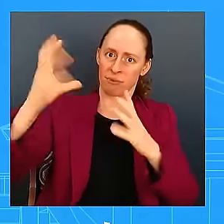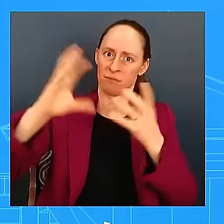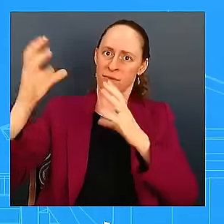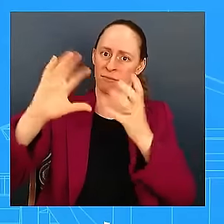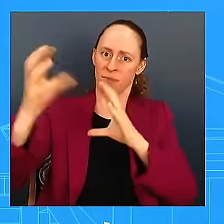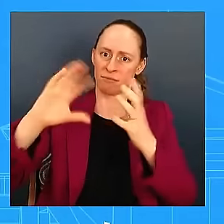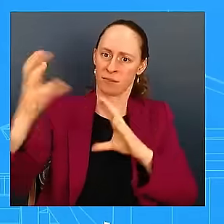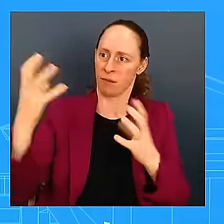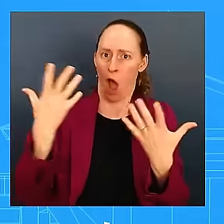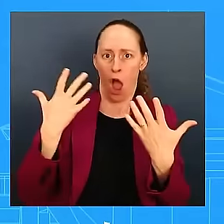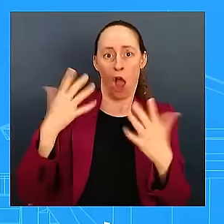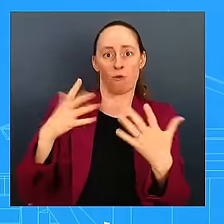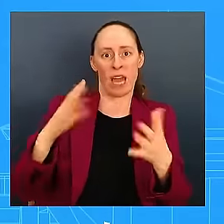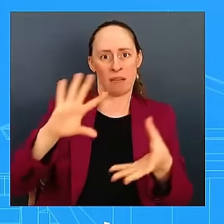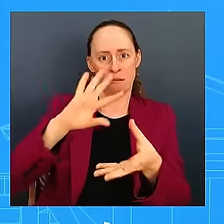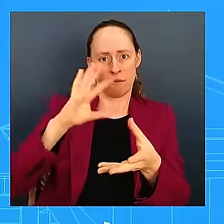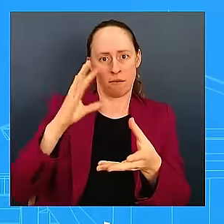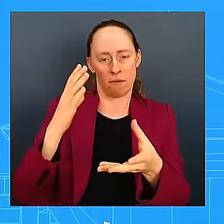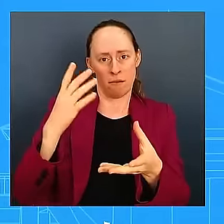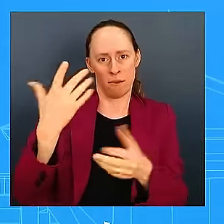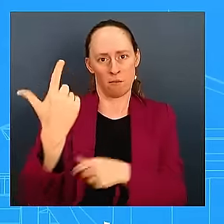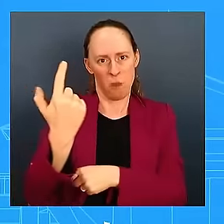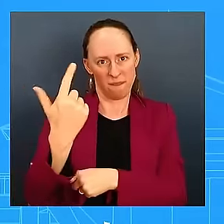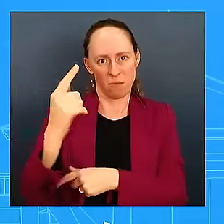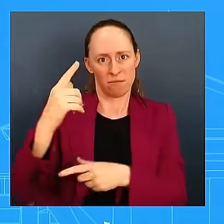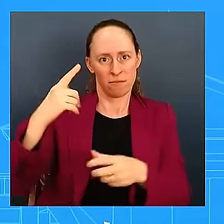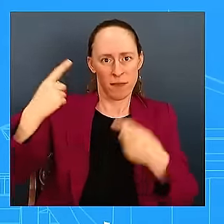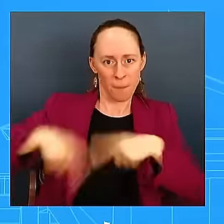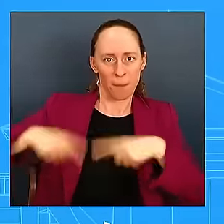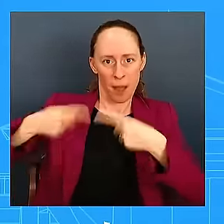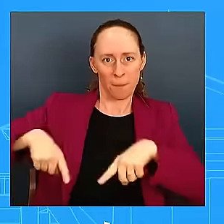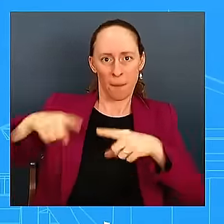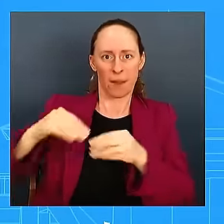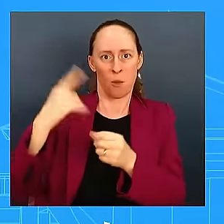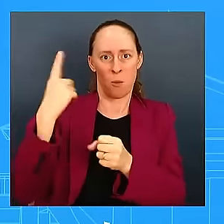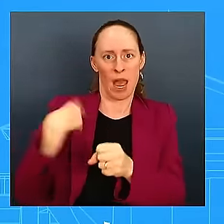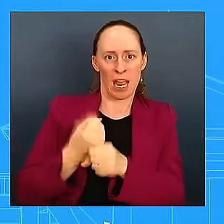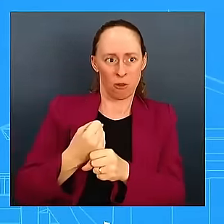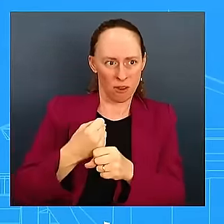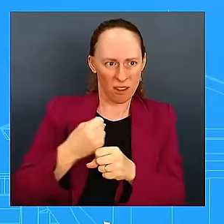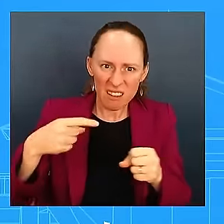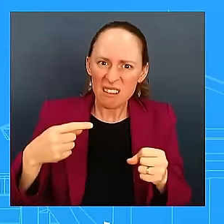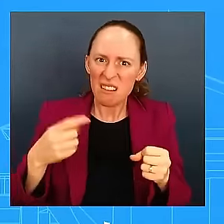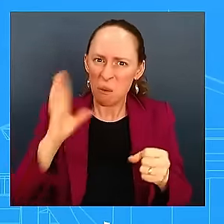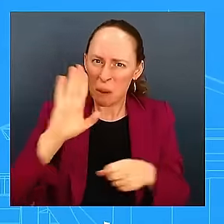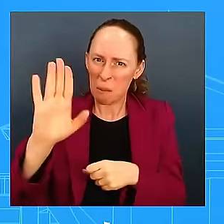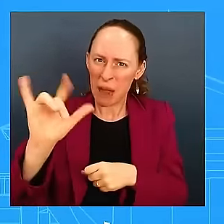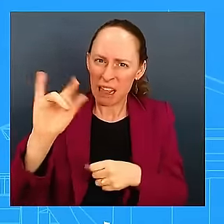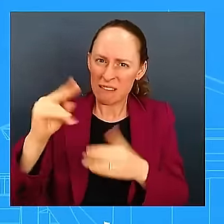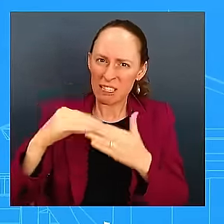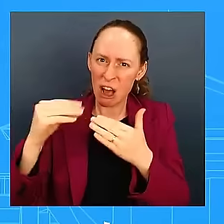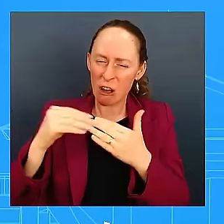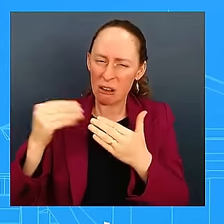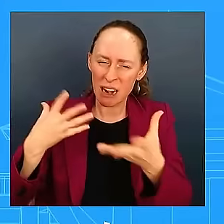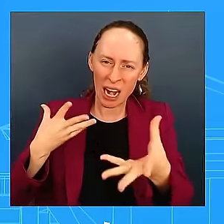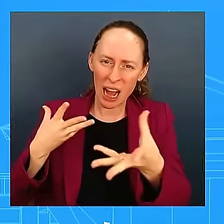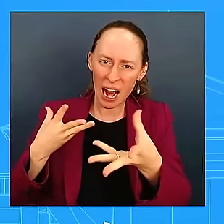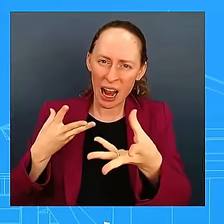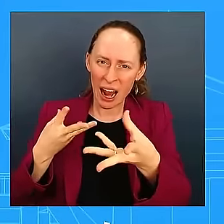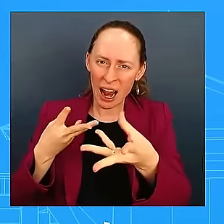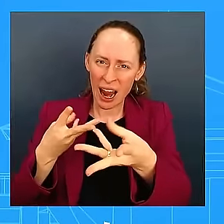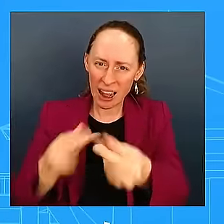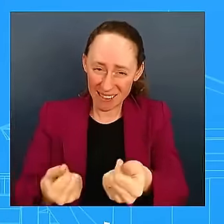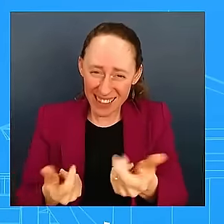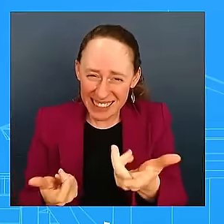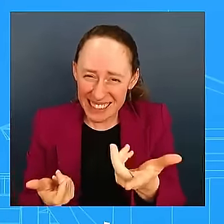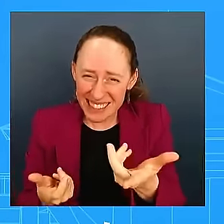absolutely enough resources to continue to support the life-saving response that we need to for this event. I think everybody is aware that